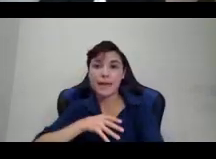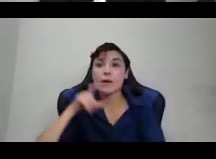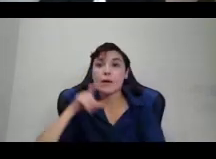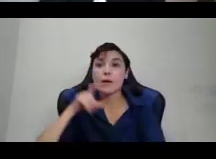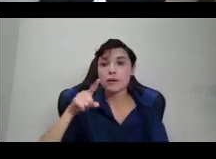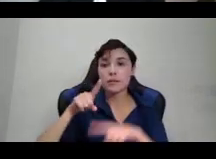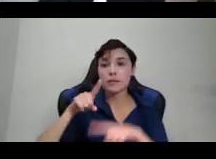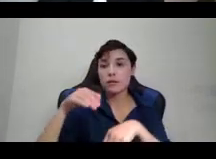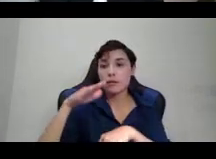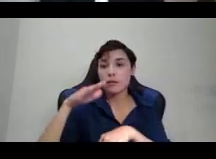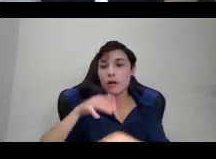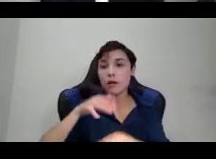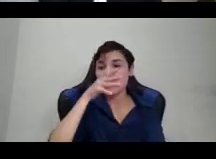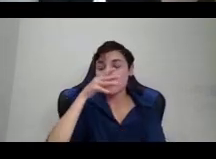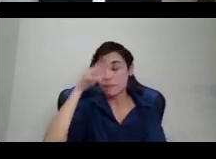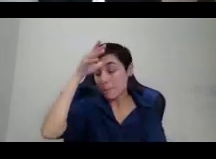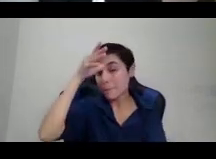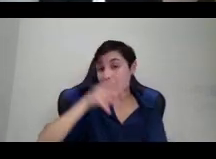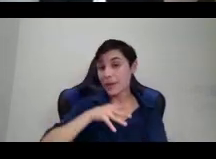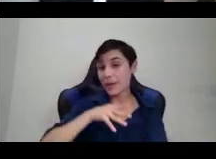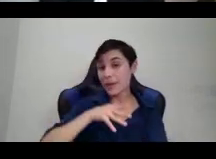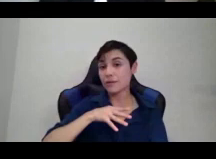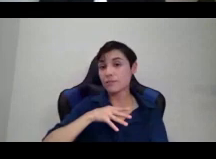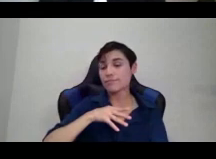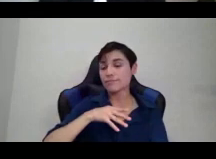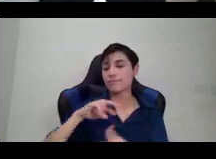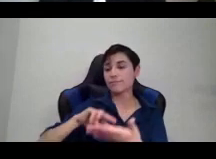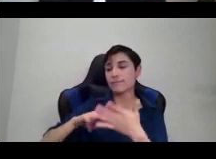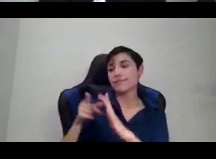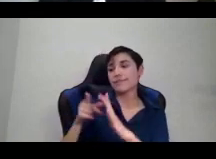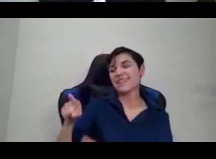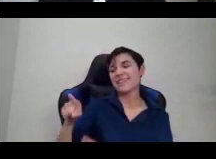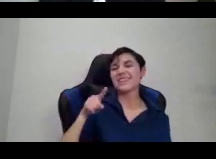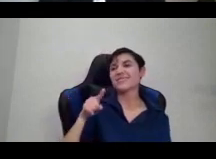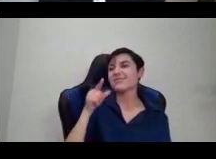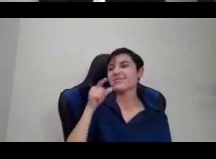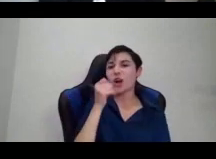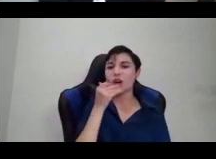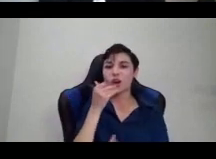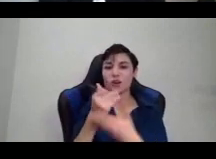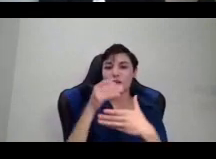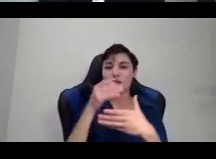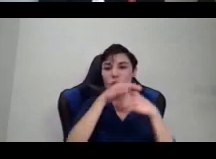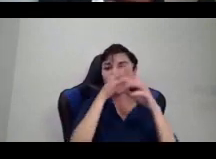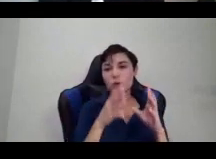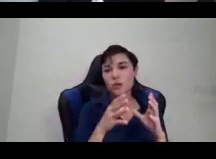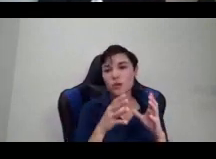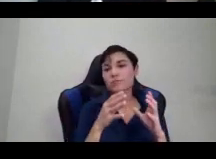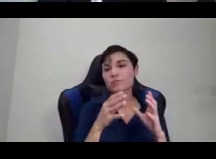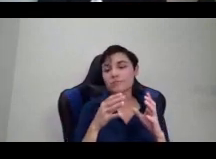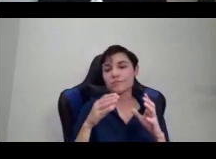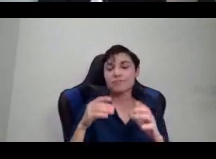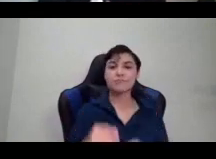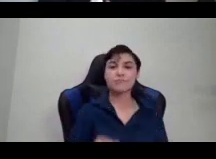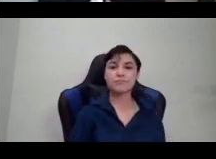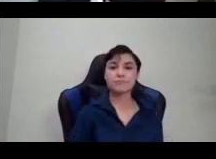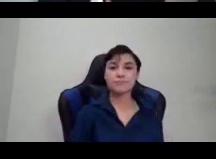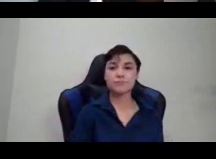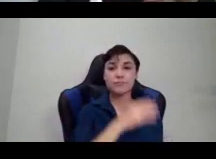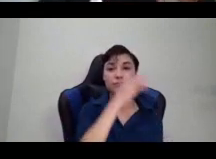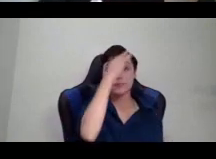supposedly made them not ideal voters. Sojourner Truth rightfully pointed out, well, that doesn't actually